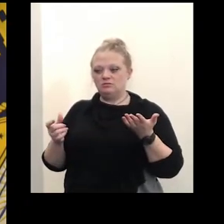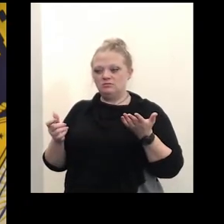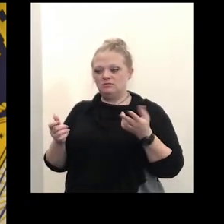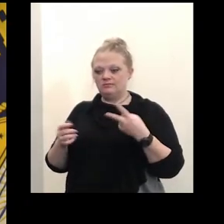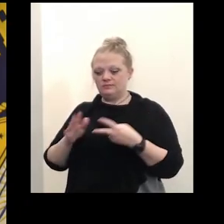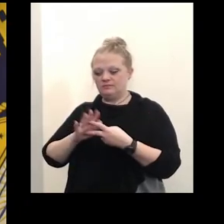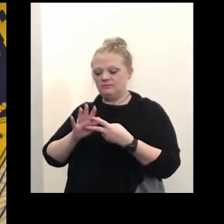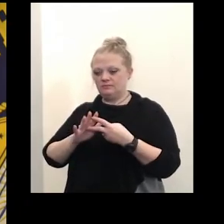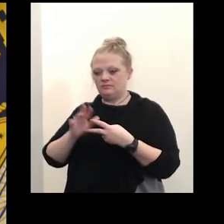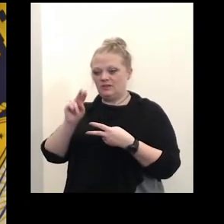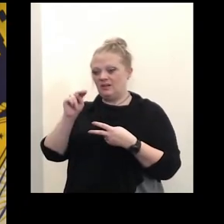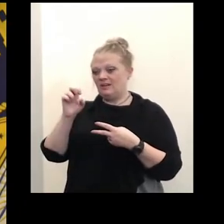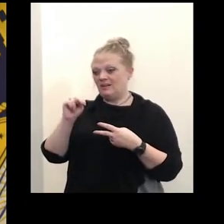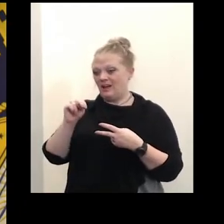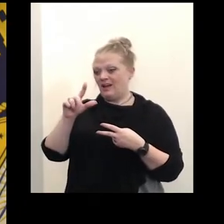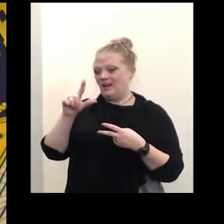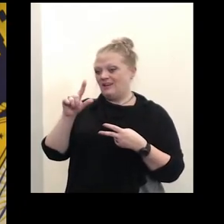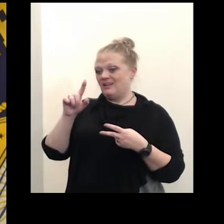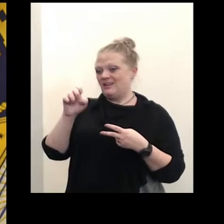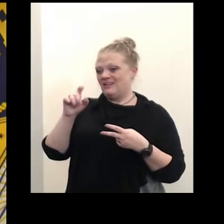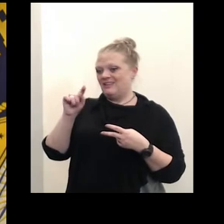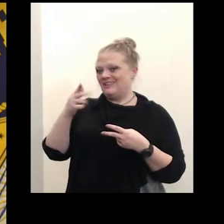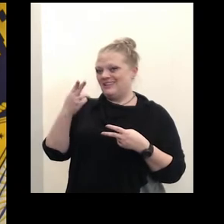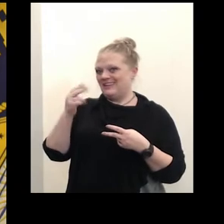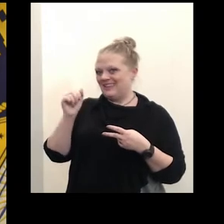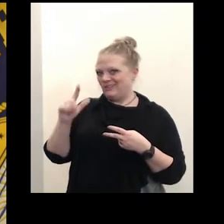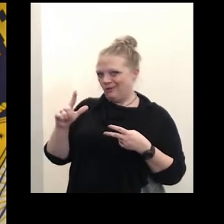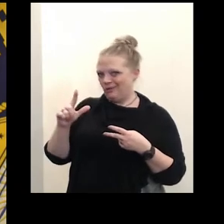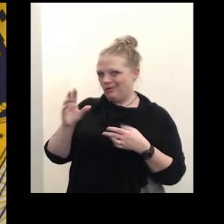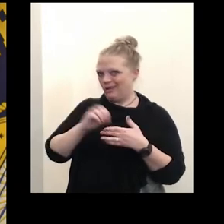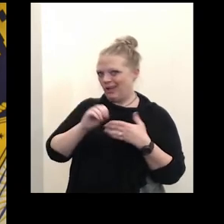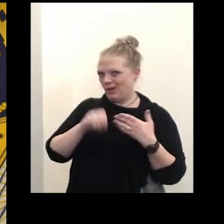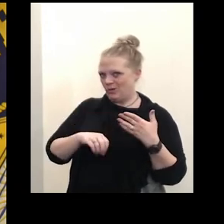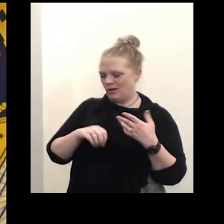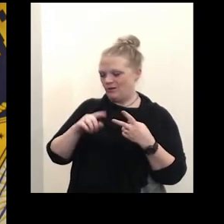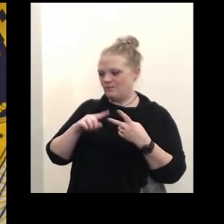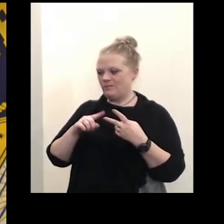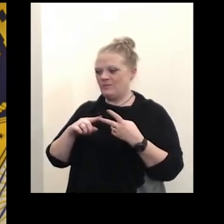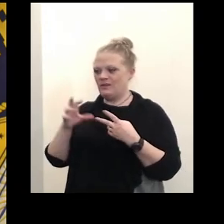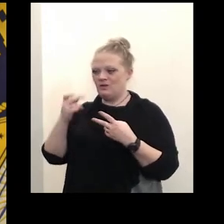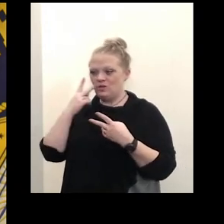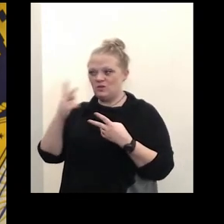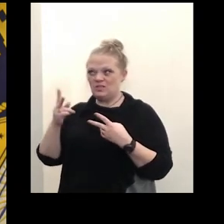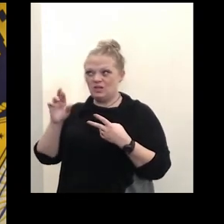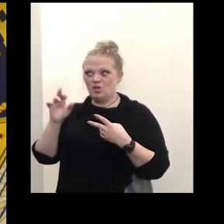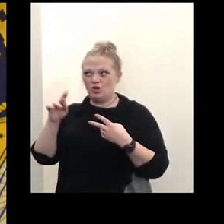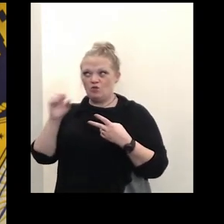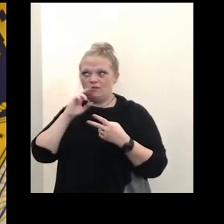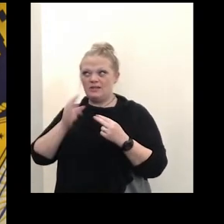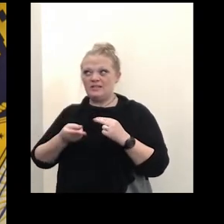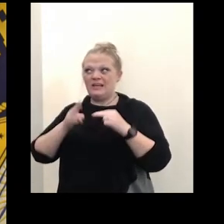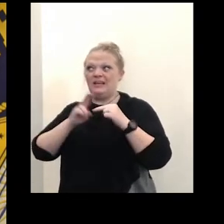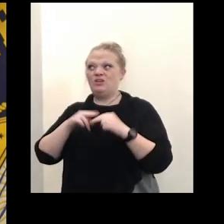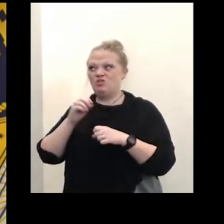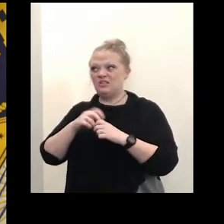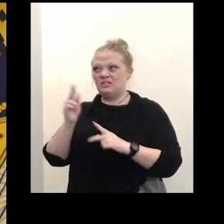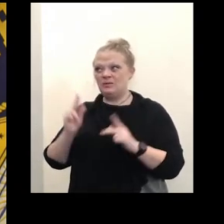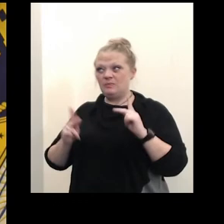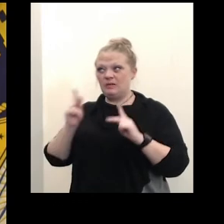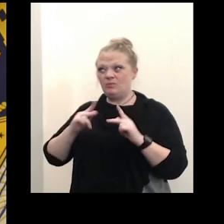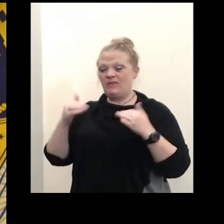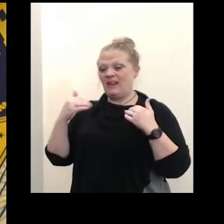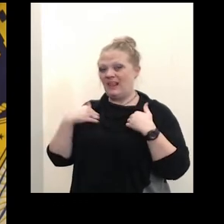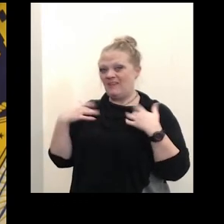non-lethal outcomes of covid right now and are we seeing um rates also increase in people who um have health